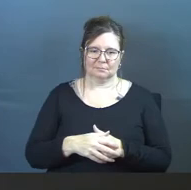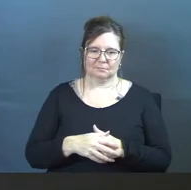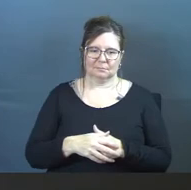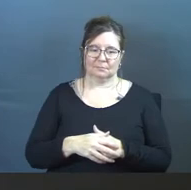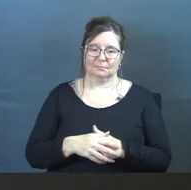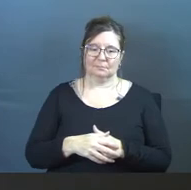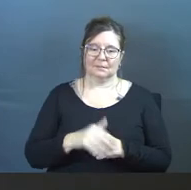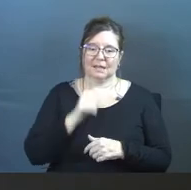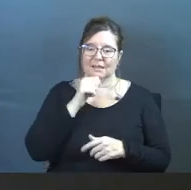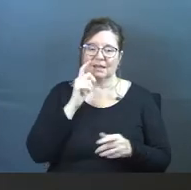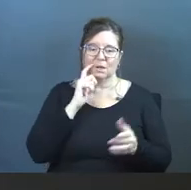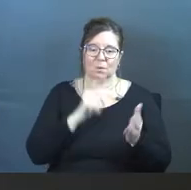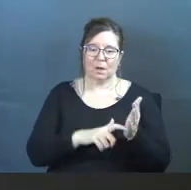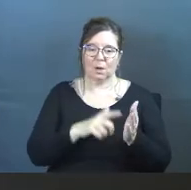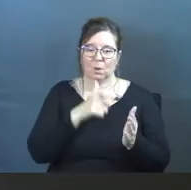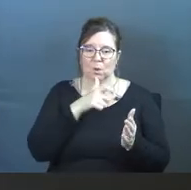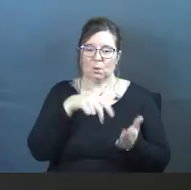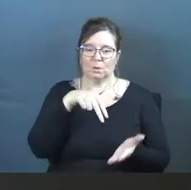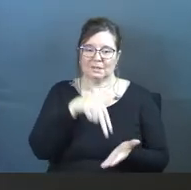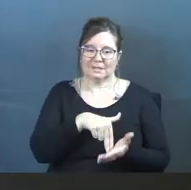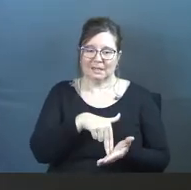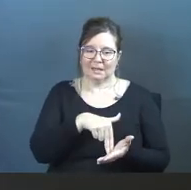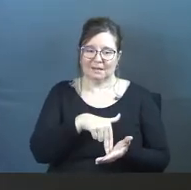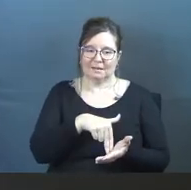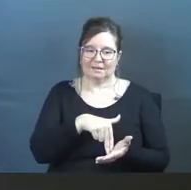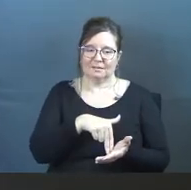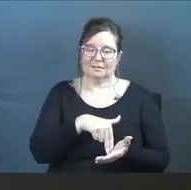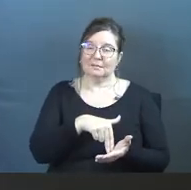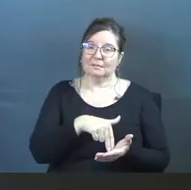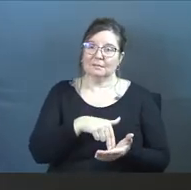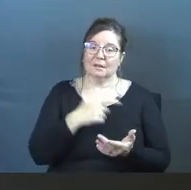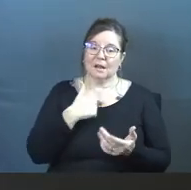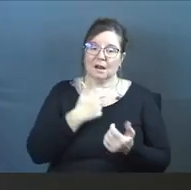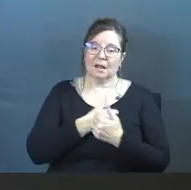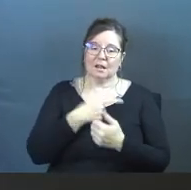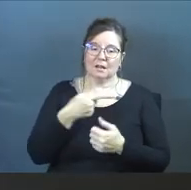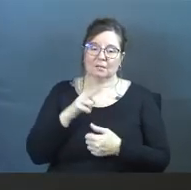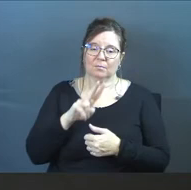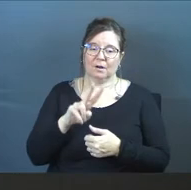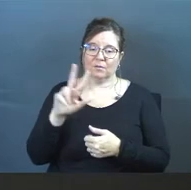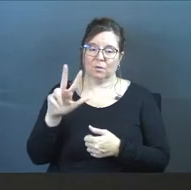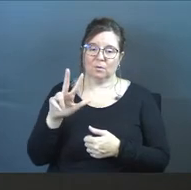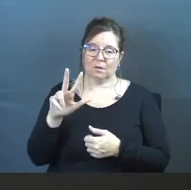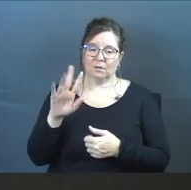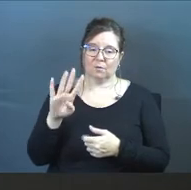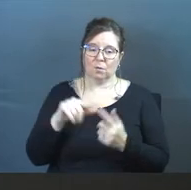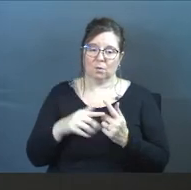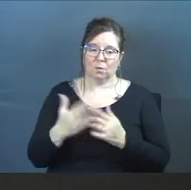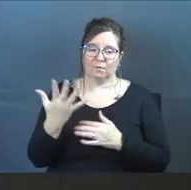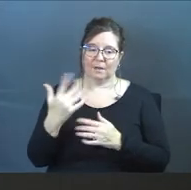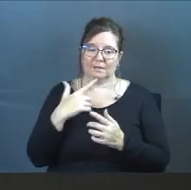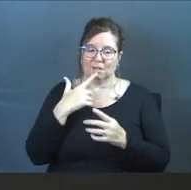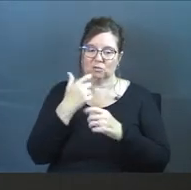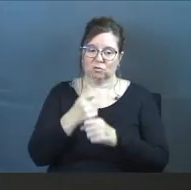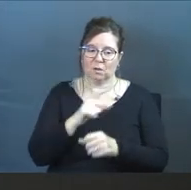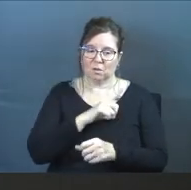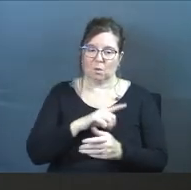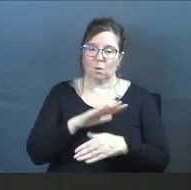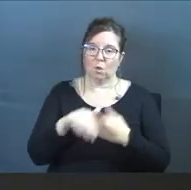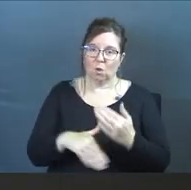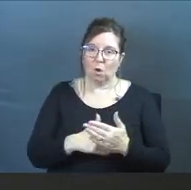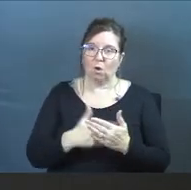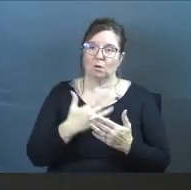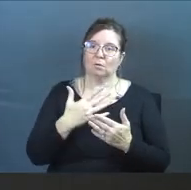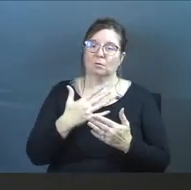They didn't recognize who was right in front of them. I love what Proverbs 3, 4 through 5 says, says, trust in the Lord with all,